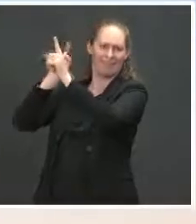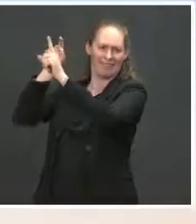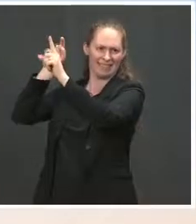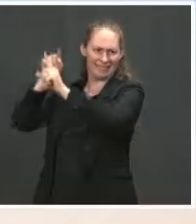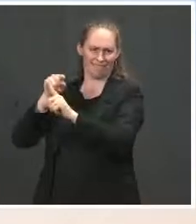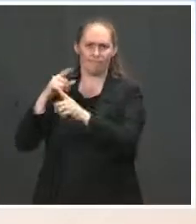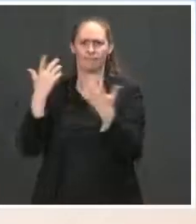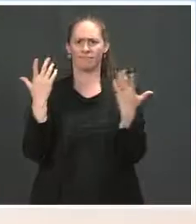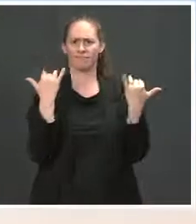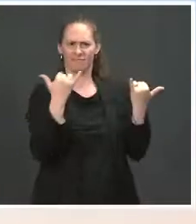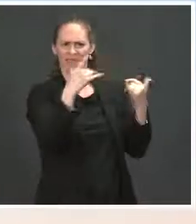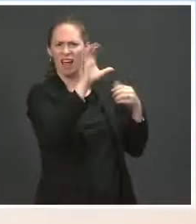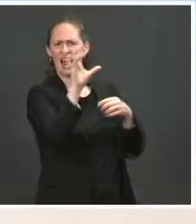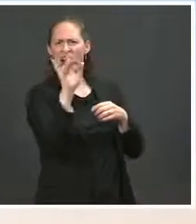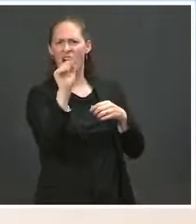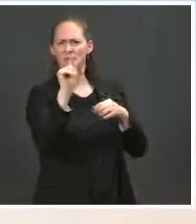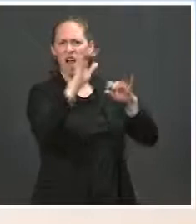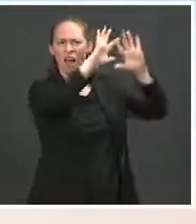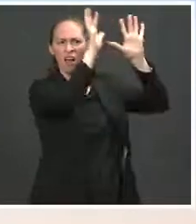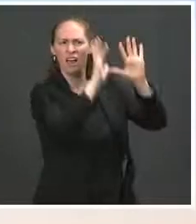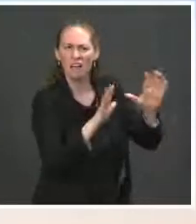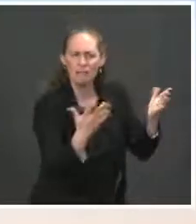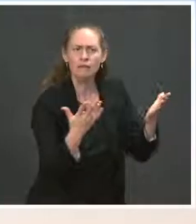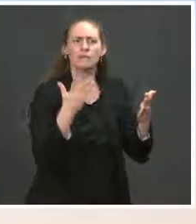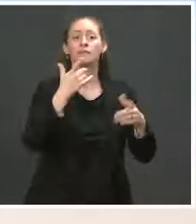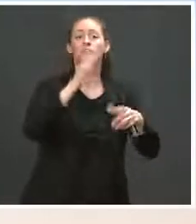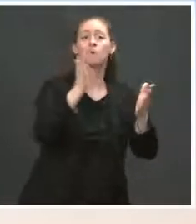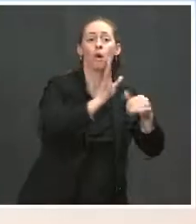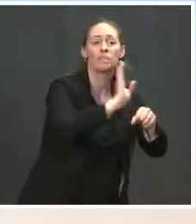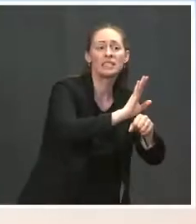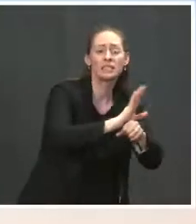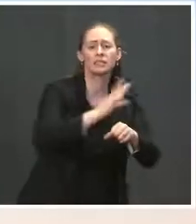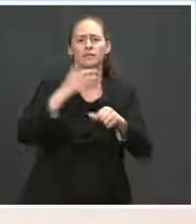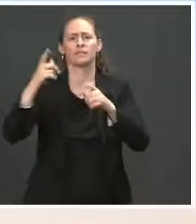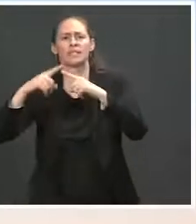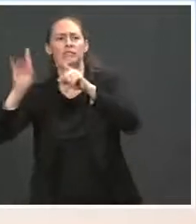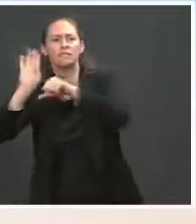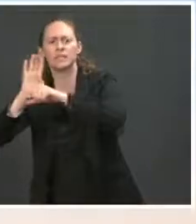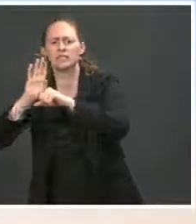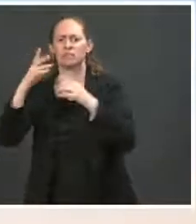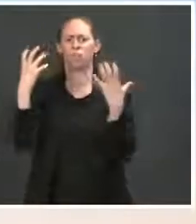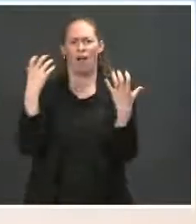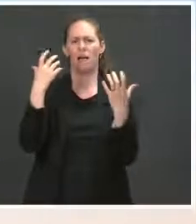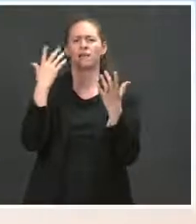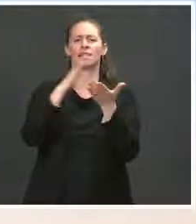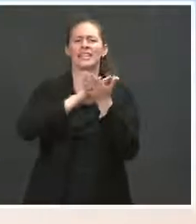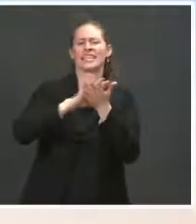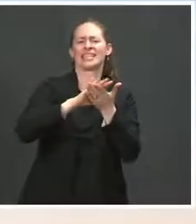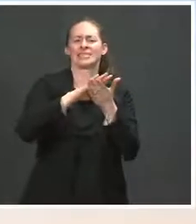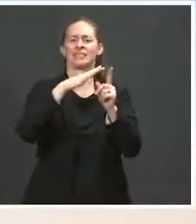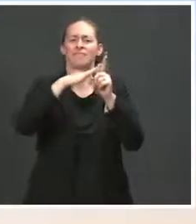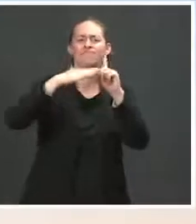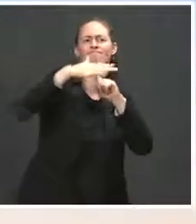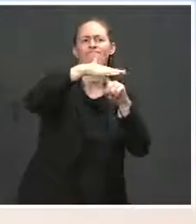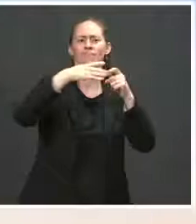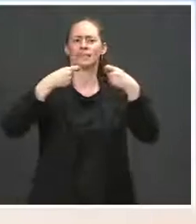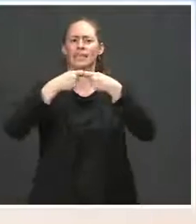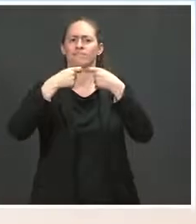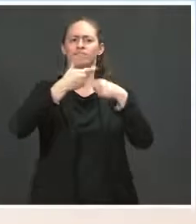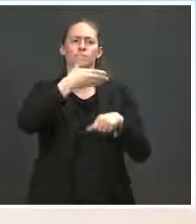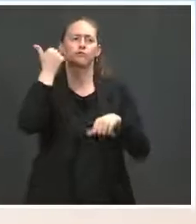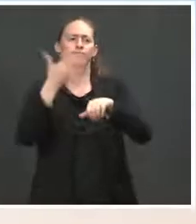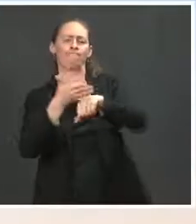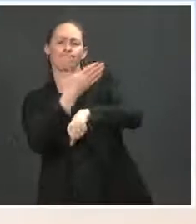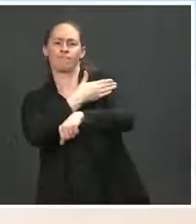our nation's workers and businesses to lead a clean energy revolution. I believe that a clean energy future is within our